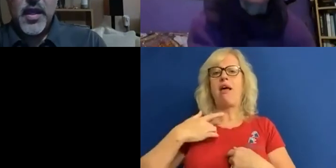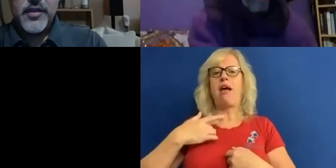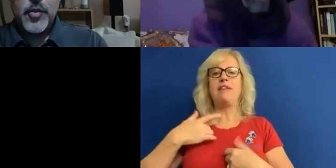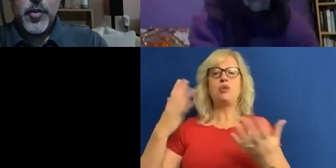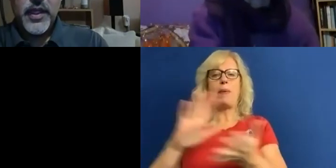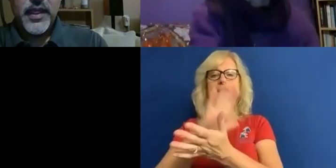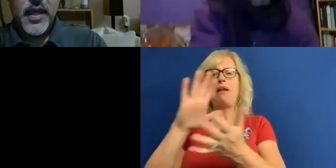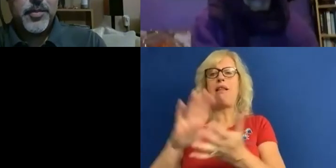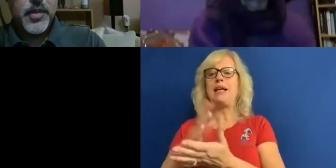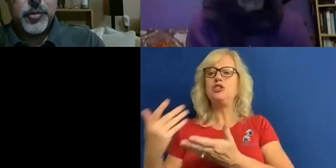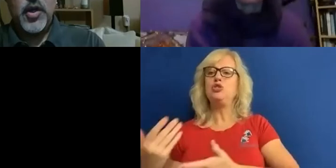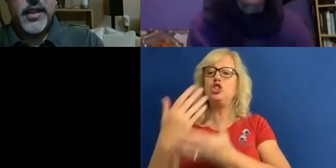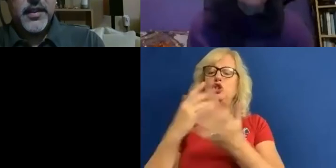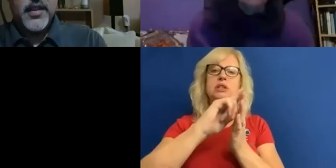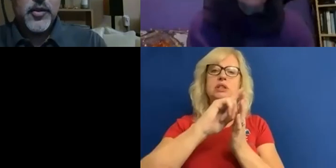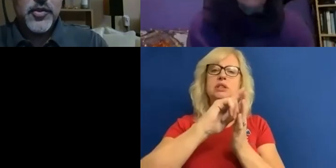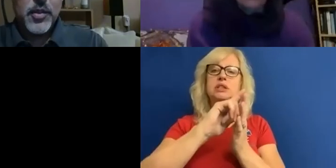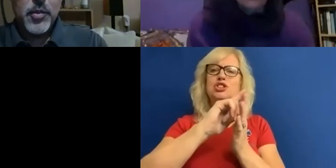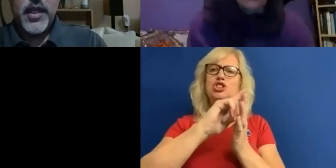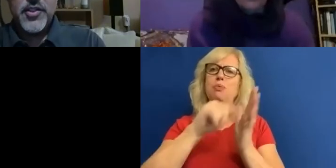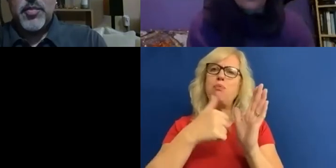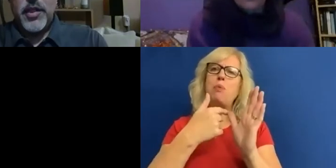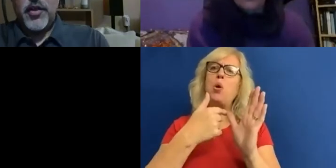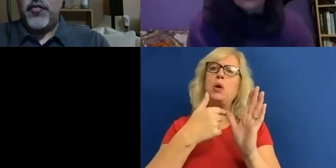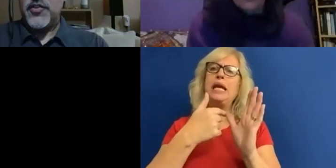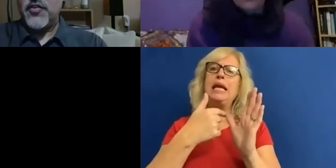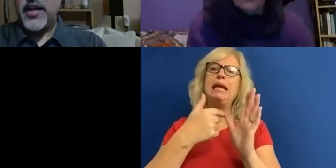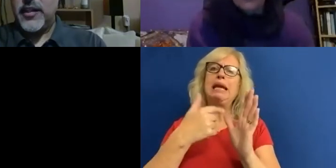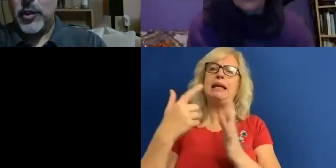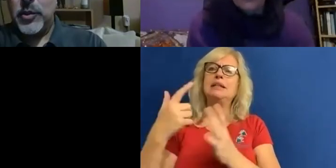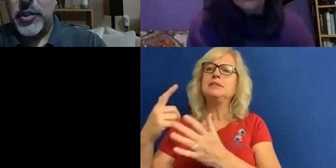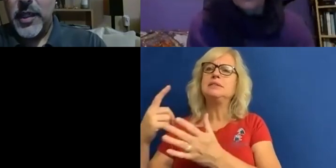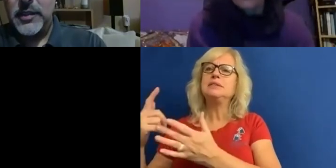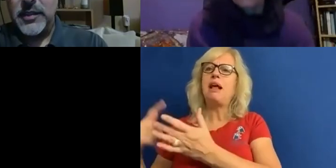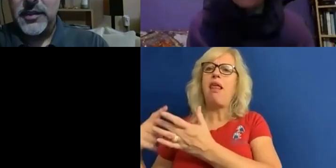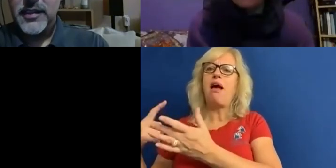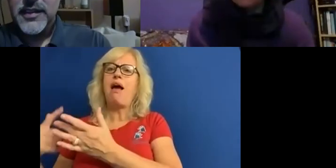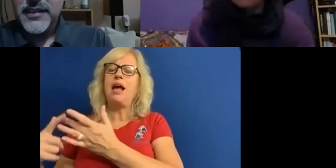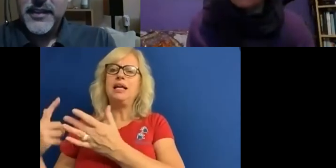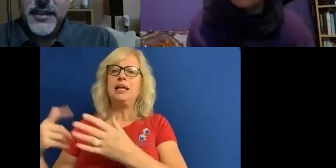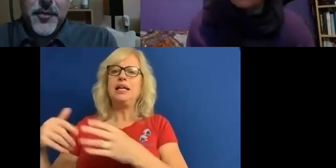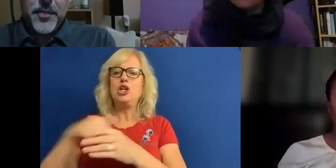Jamoke Abdoulaye, who's the communication media officer at Inclusion London.